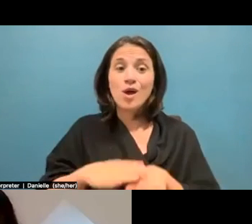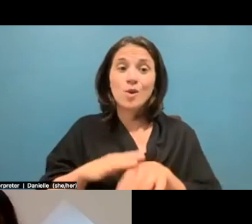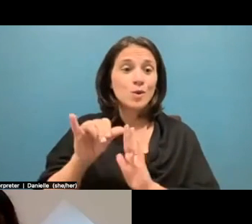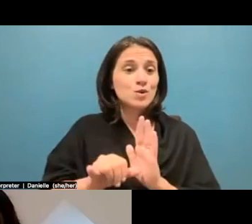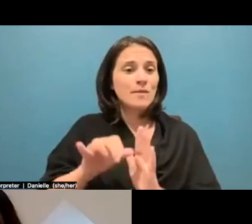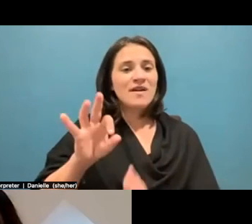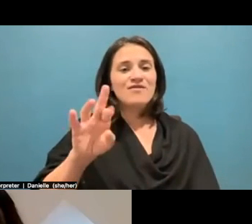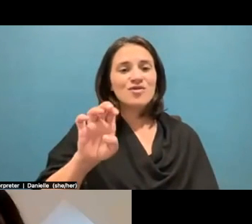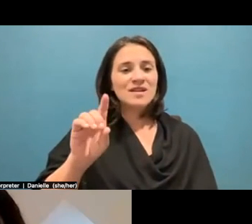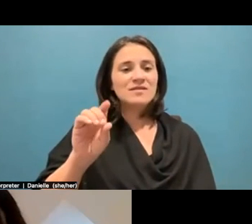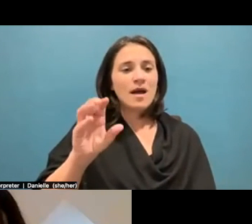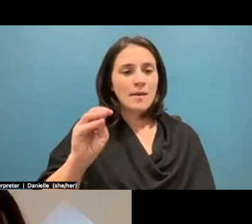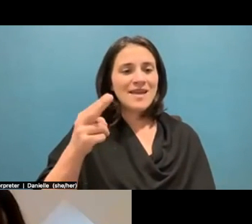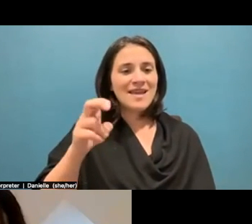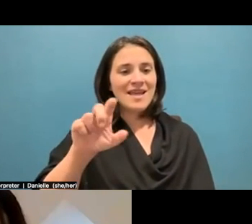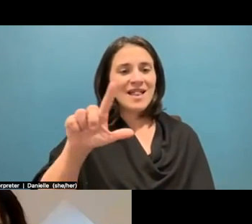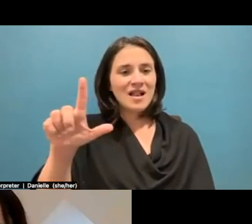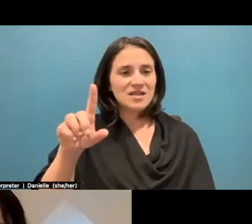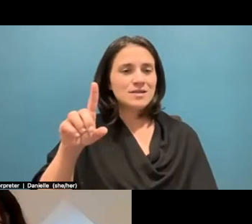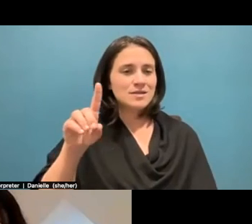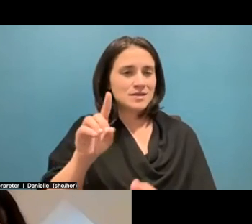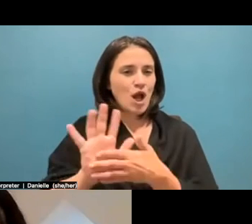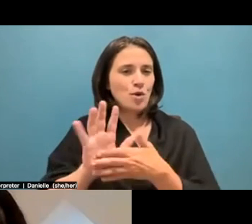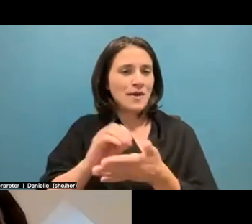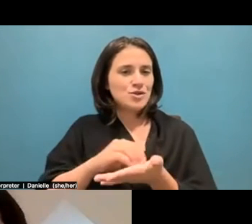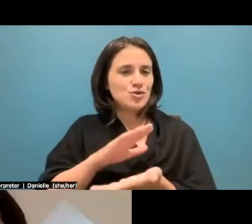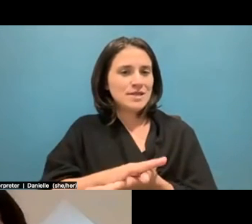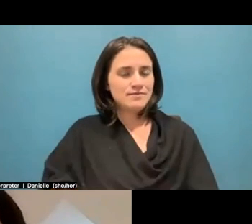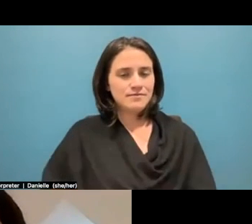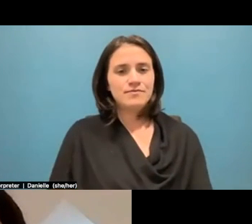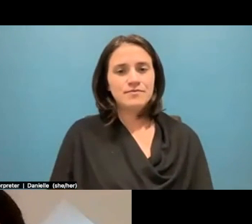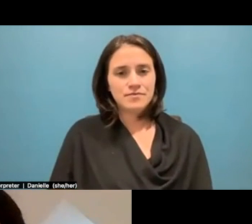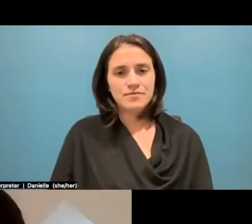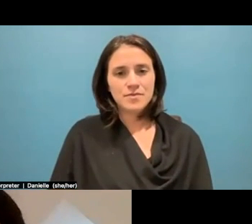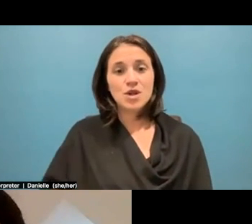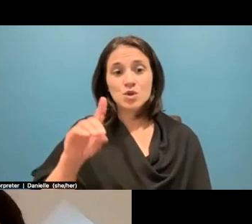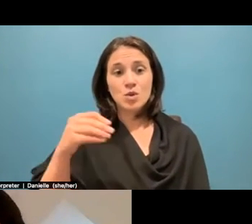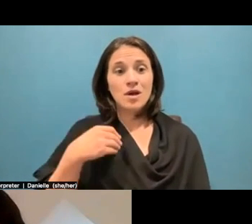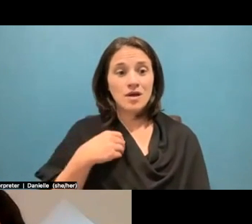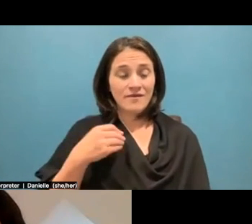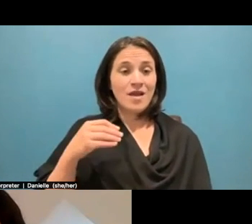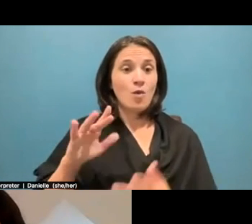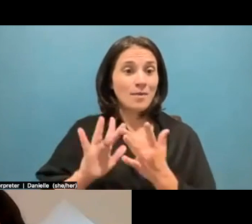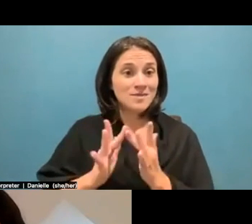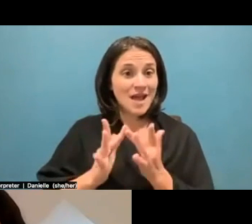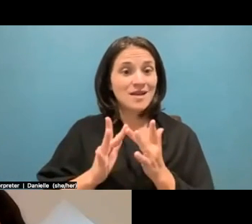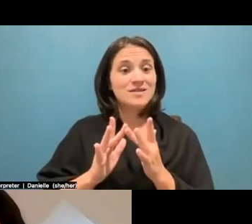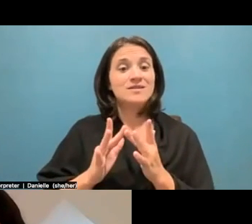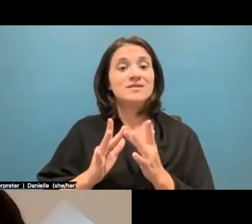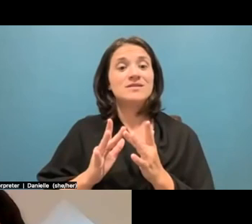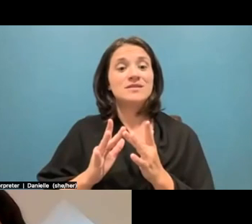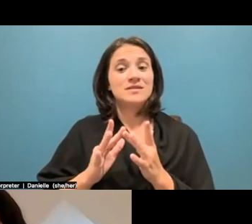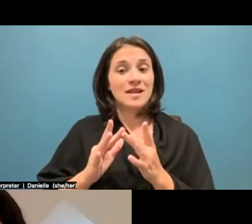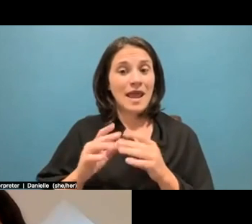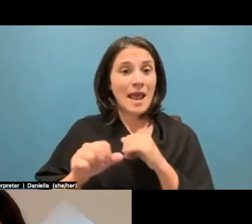Hill documentary. And there's also a website and there's a campaign there as well, where we are actually, uh, received a lease that film camp